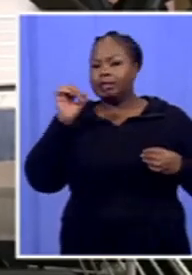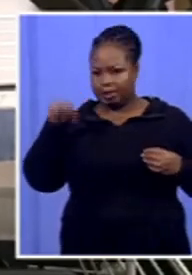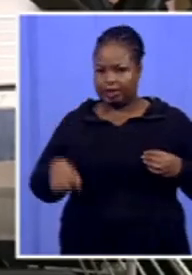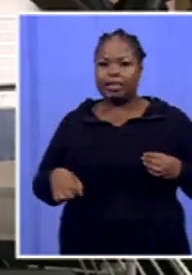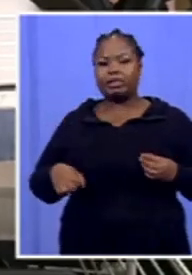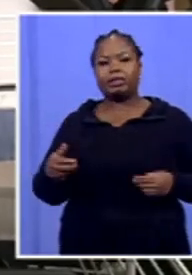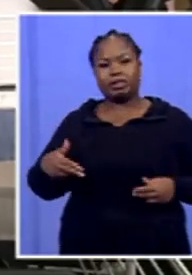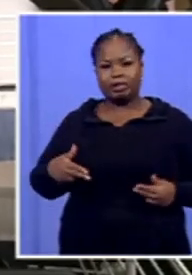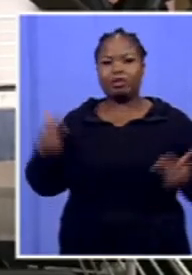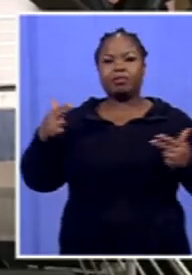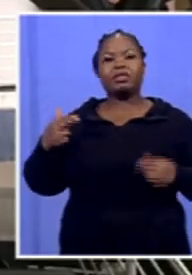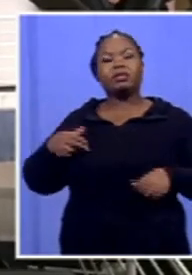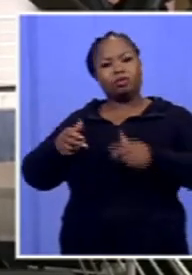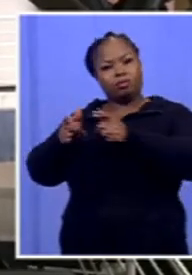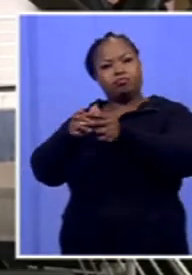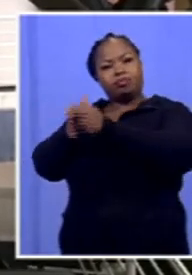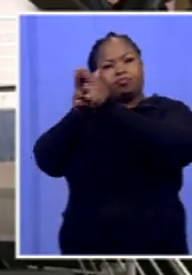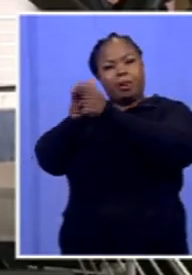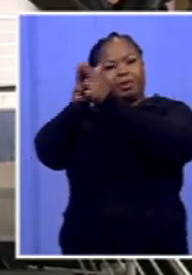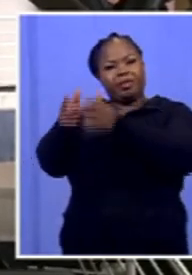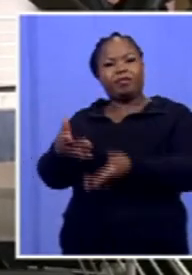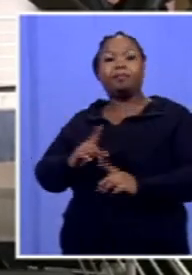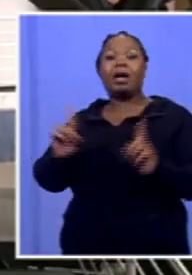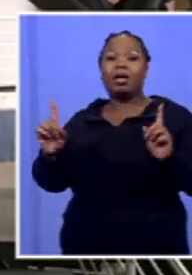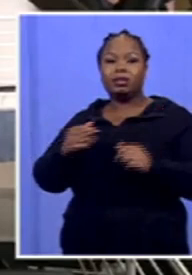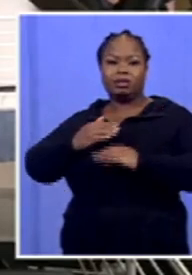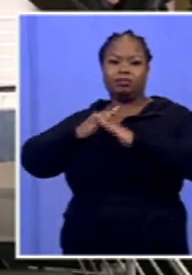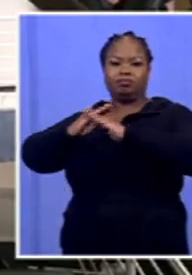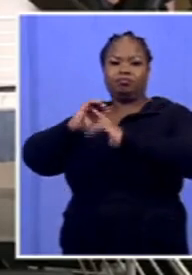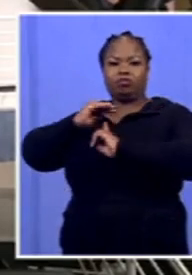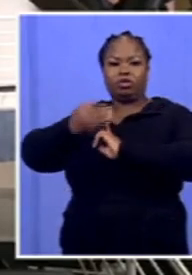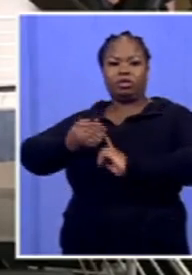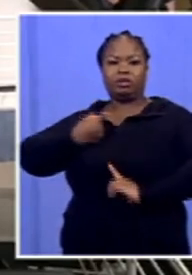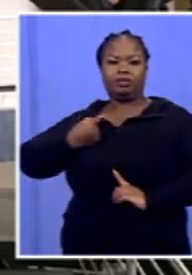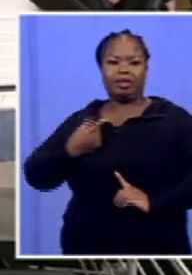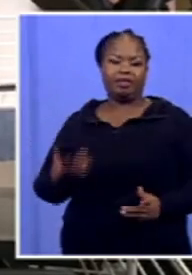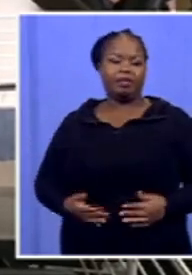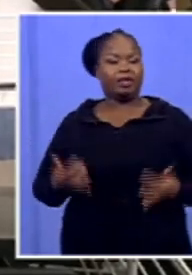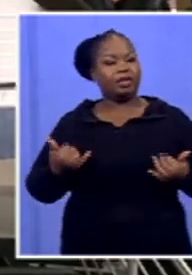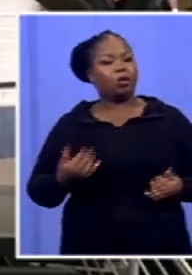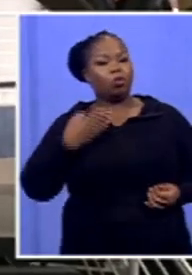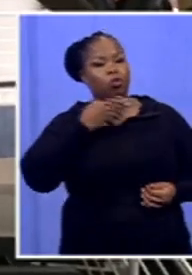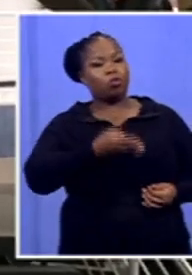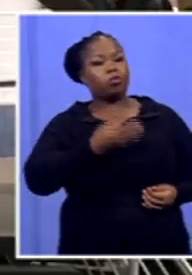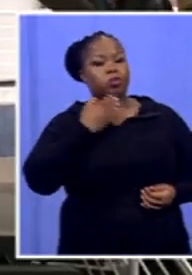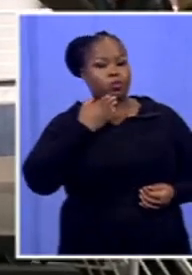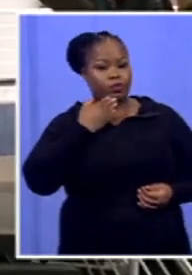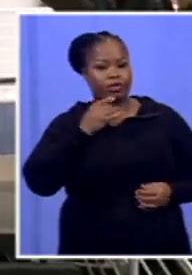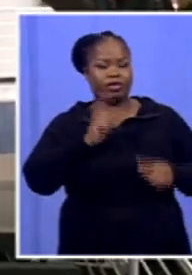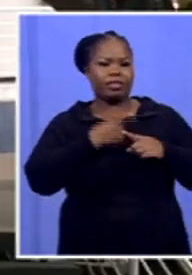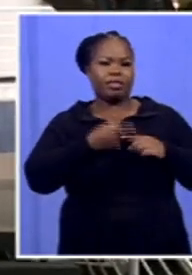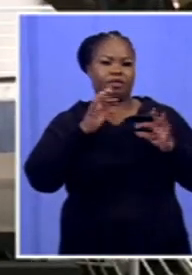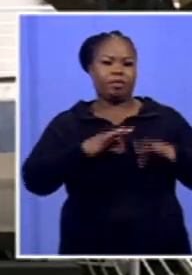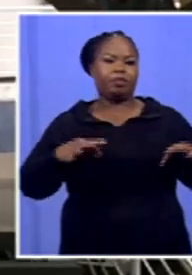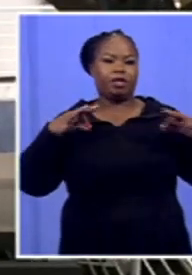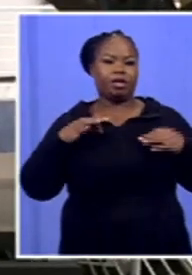Amin also, but he did fire in self-defense. But right now, Desiree, we've got the executive mayor